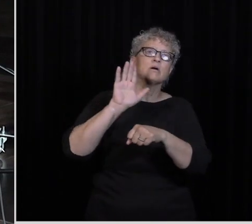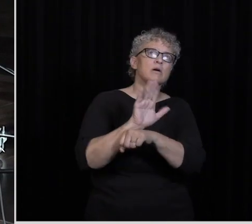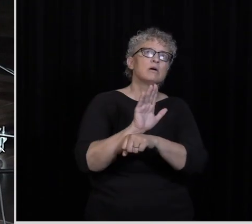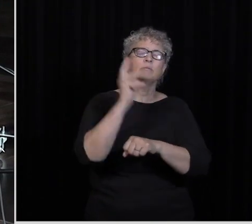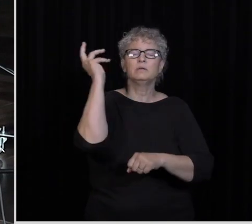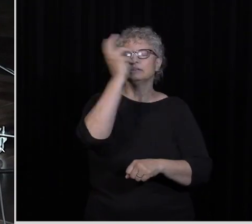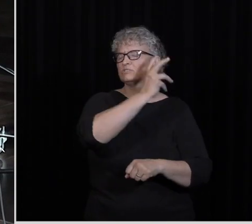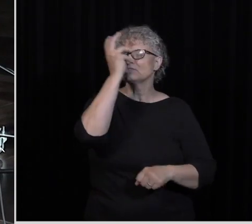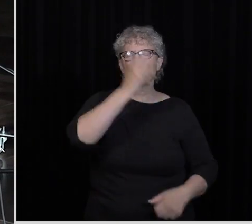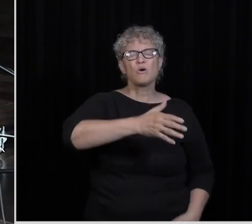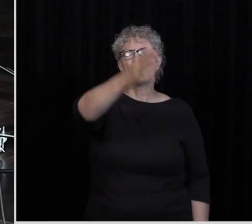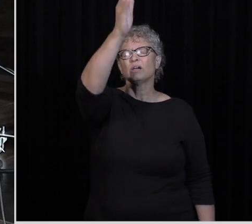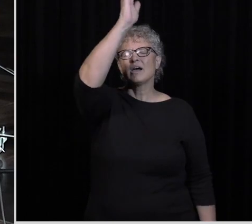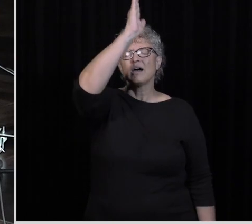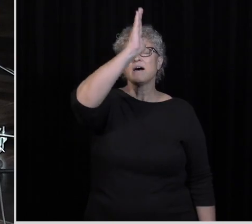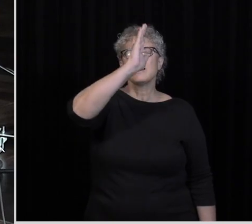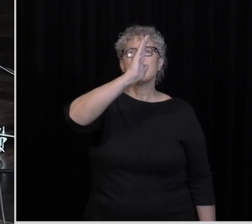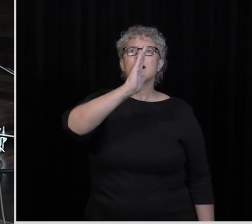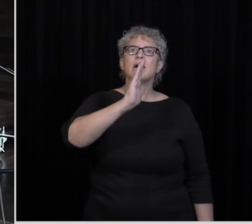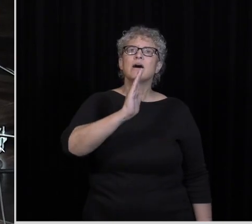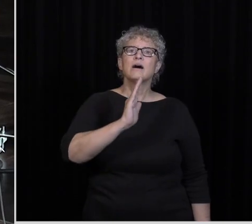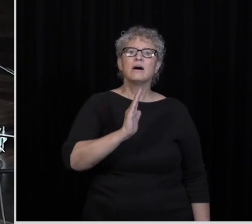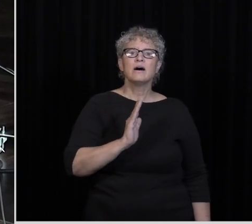promise, O God